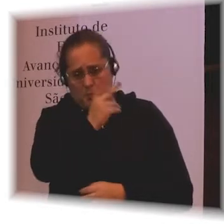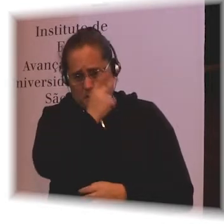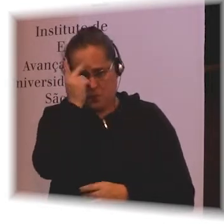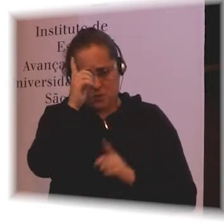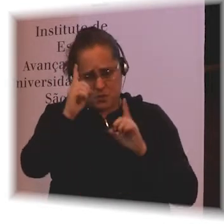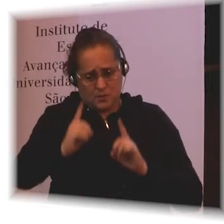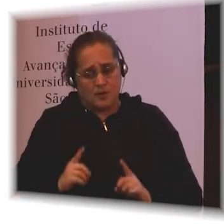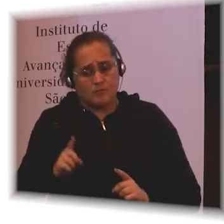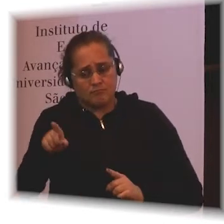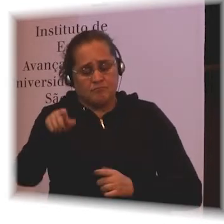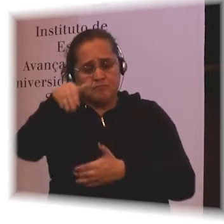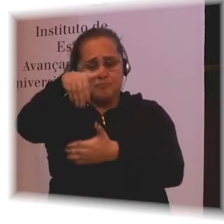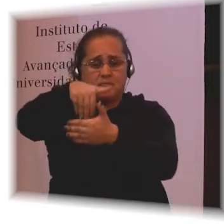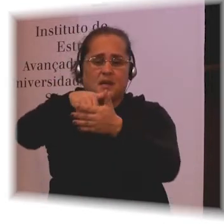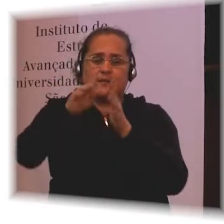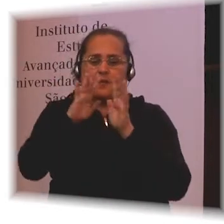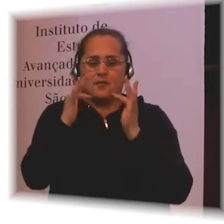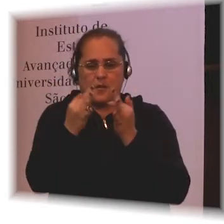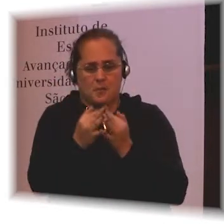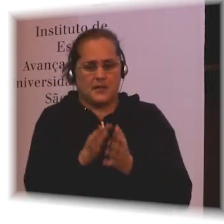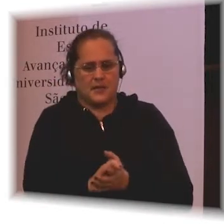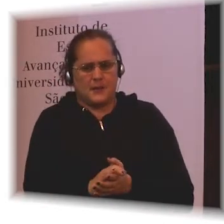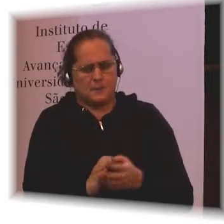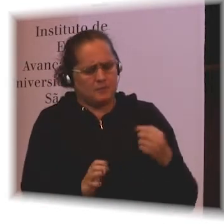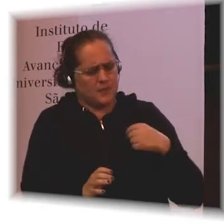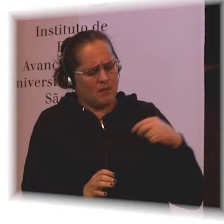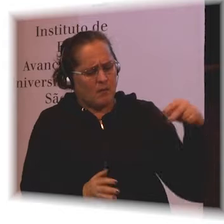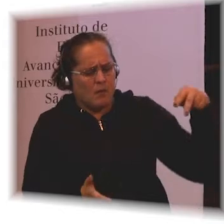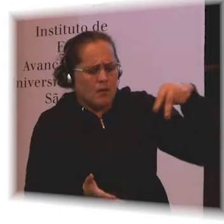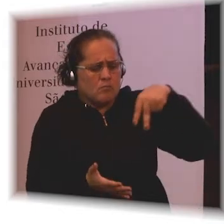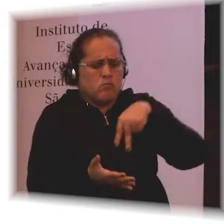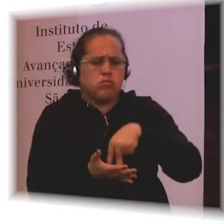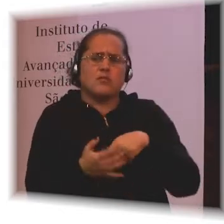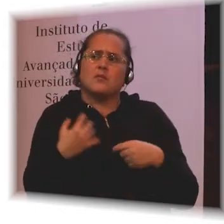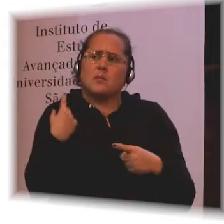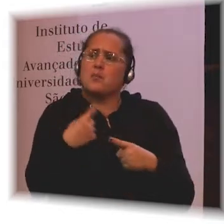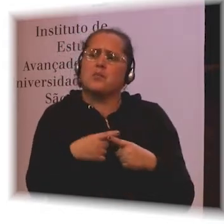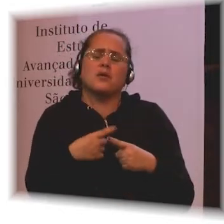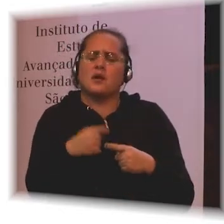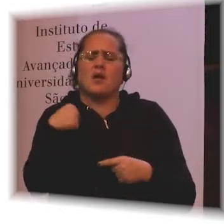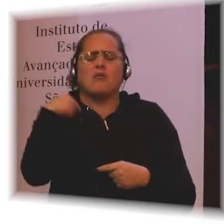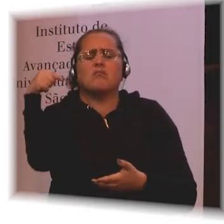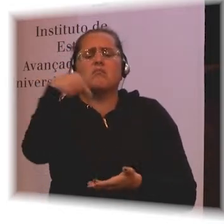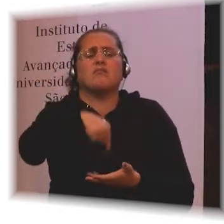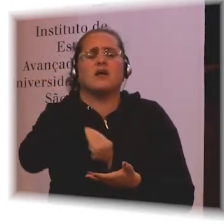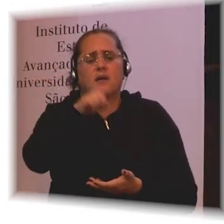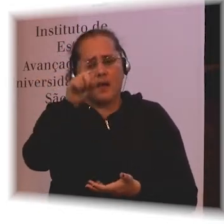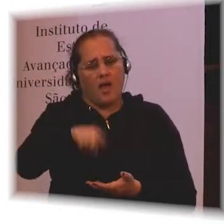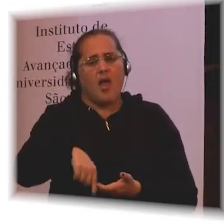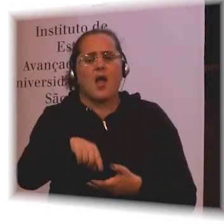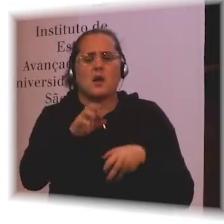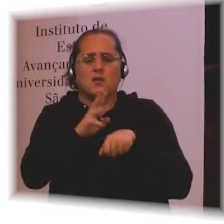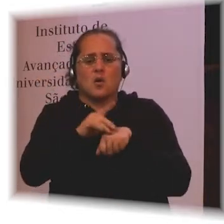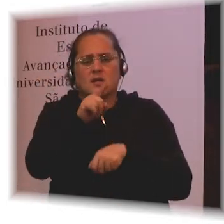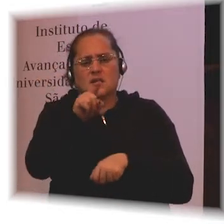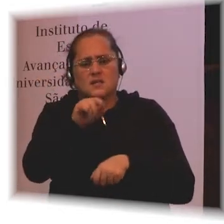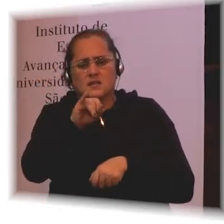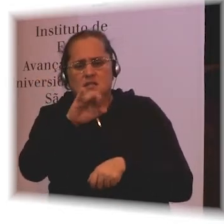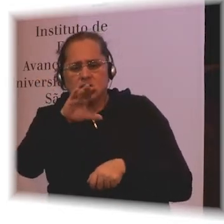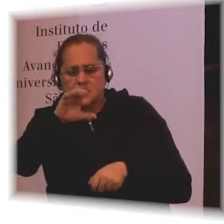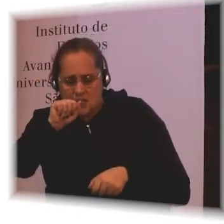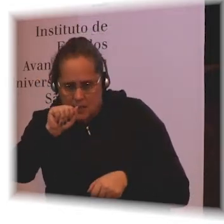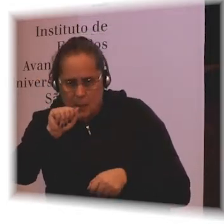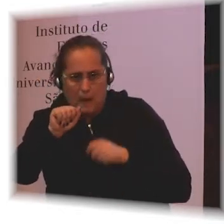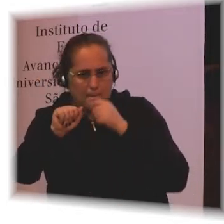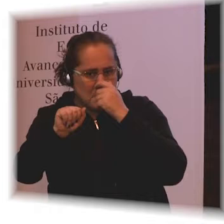And the reason why I'm here really for a month is because of Zika. Thinking about this impact. So I've been involved in various